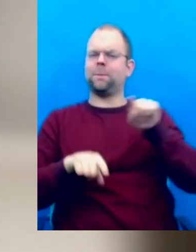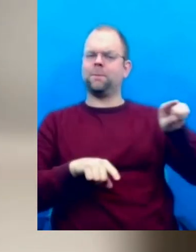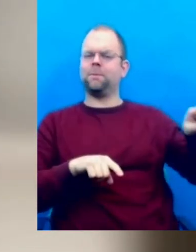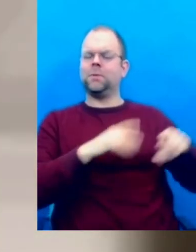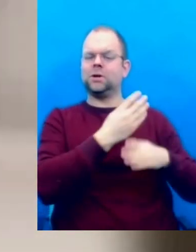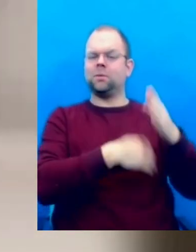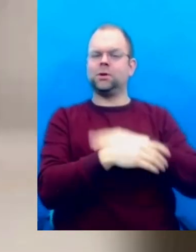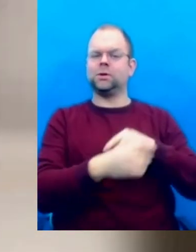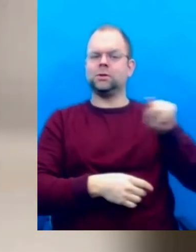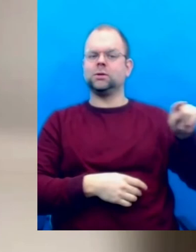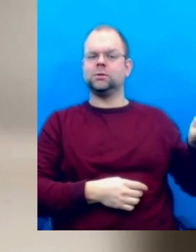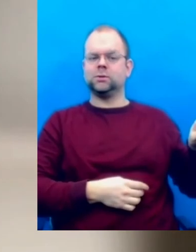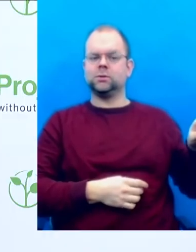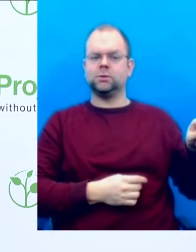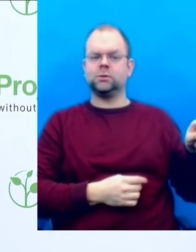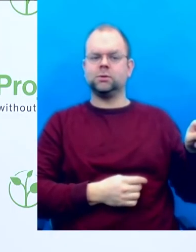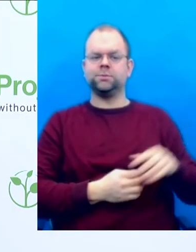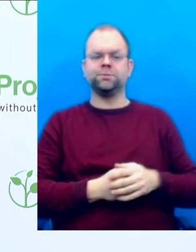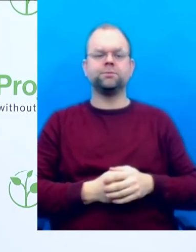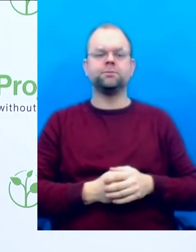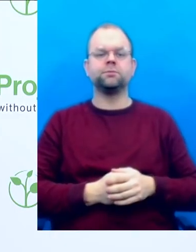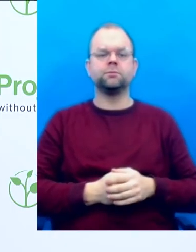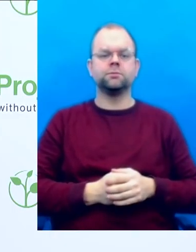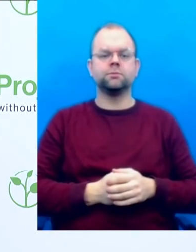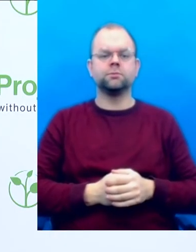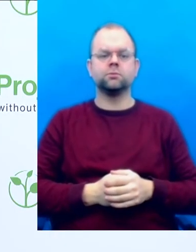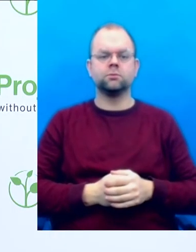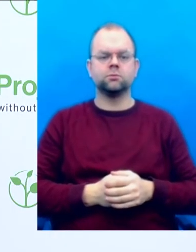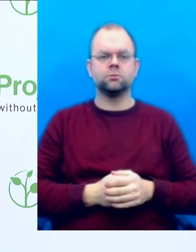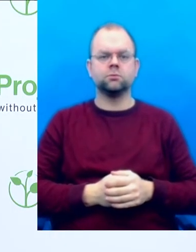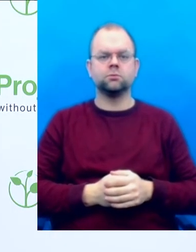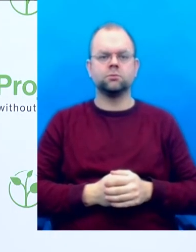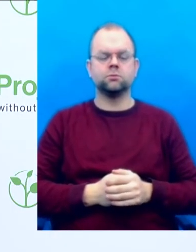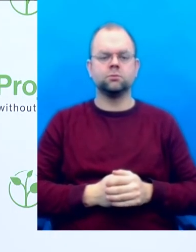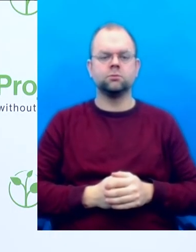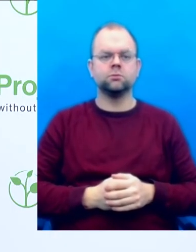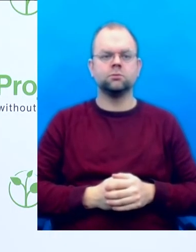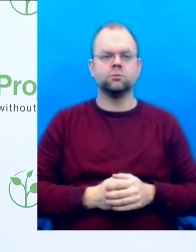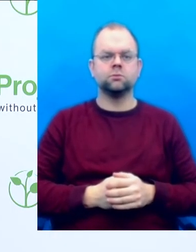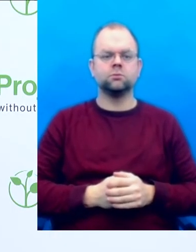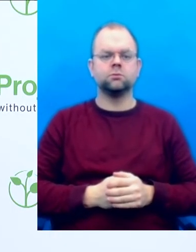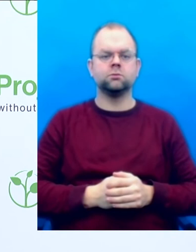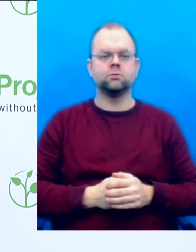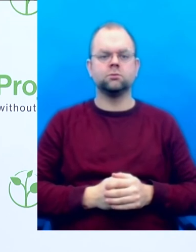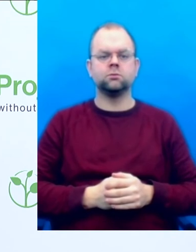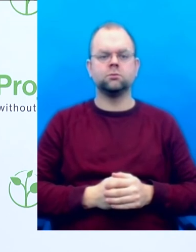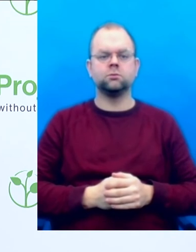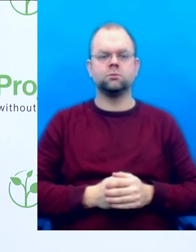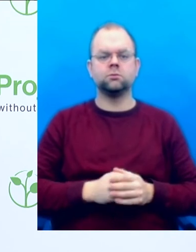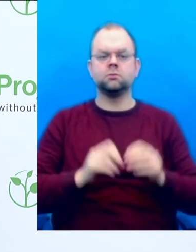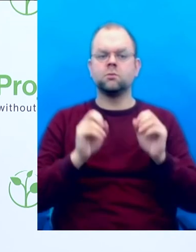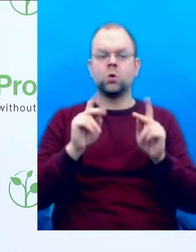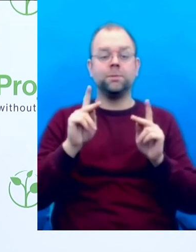a vision. Okay, thank you, Michael. So, I think the next important question is about your